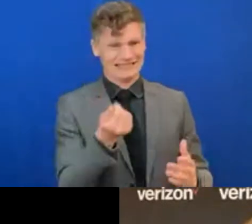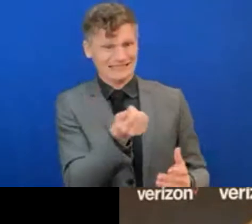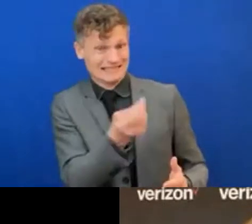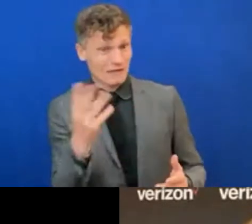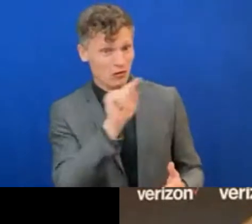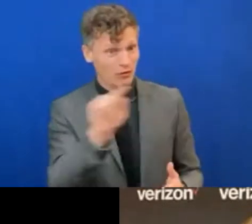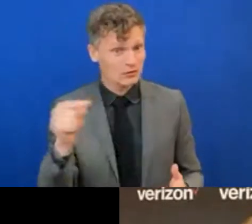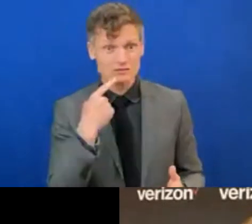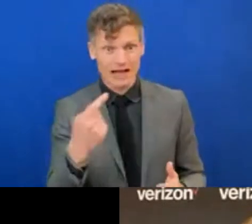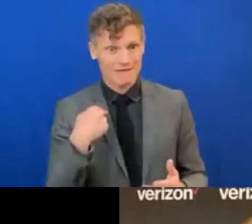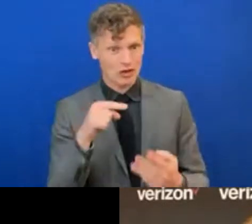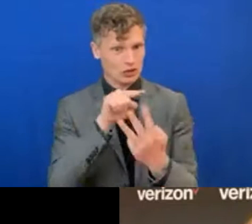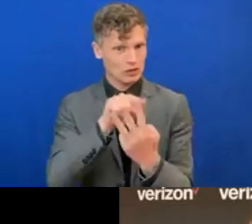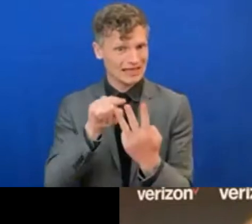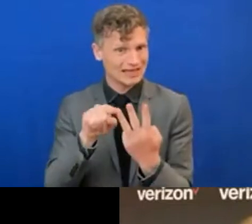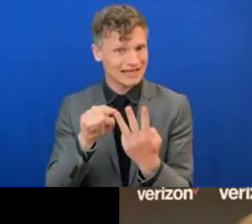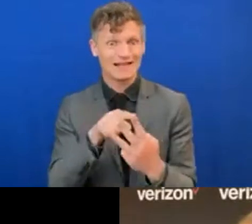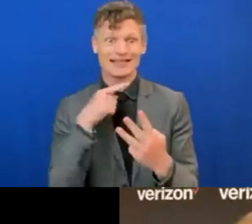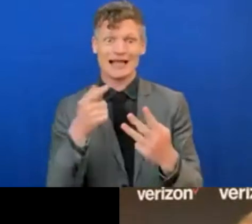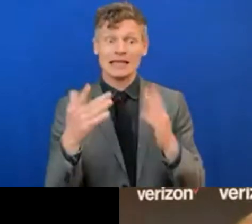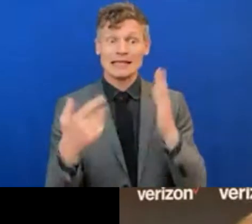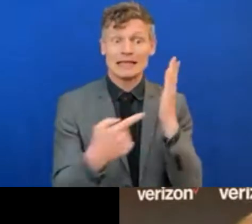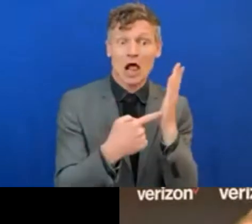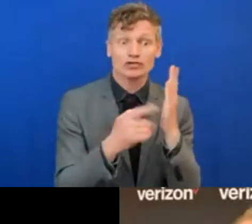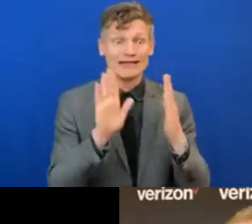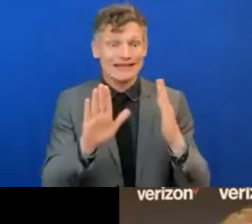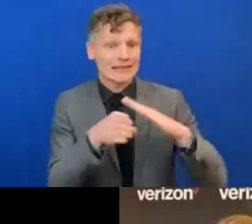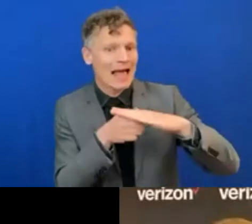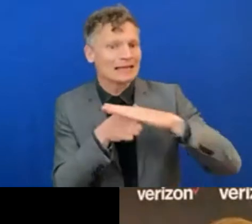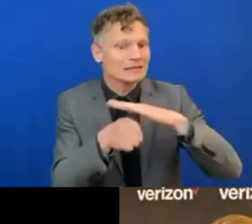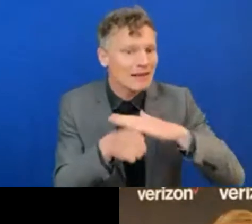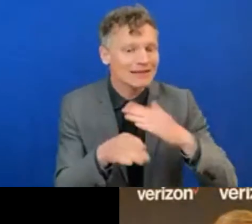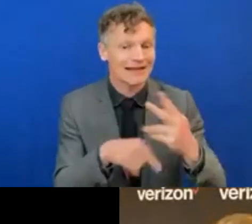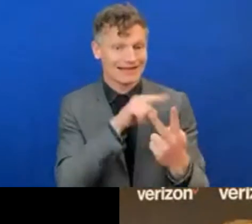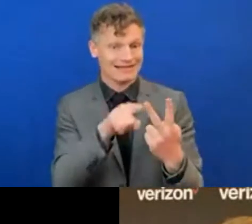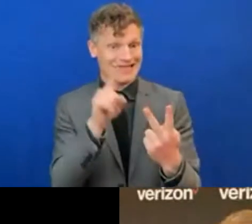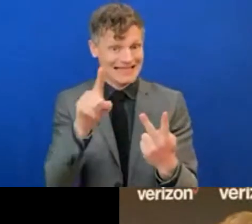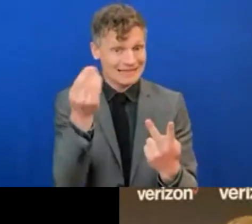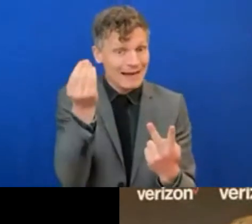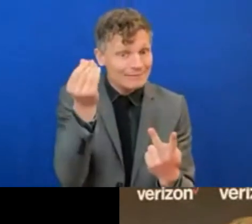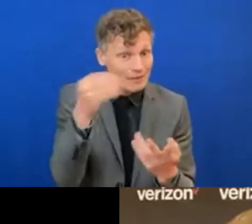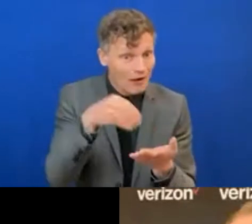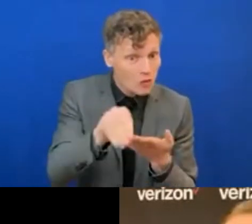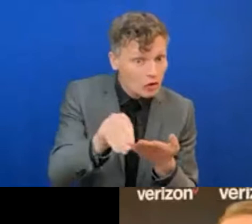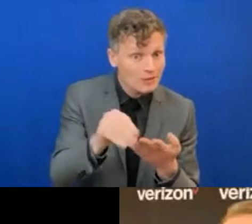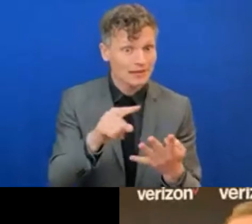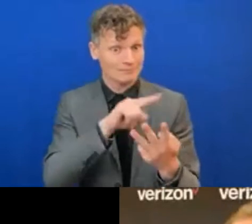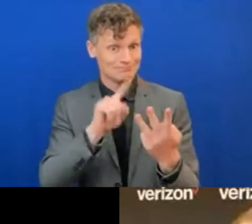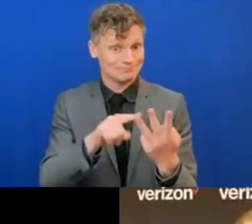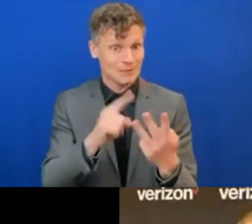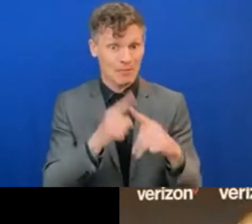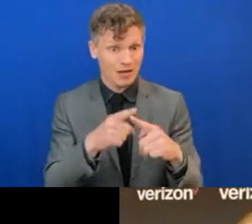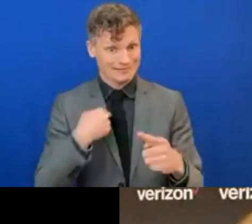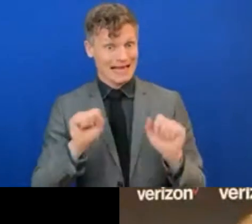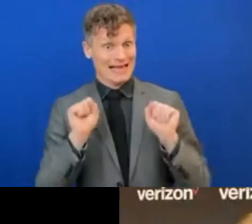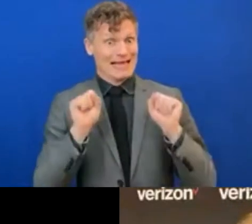the accessibility of the technology. It's the affordability. And it's the usability devices and application that is really